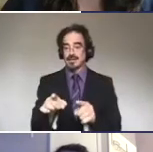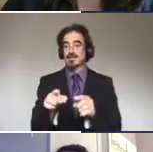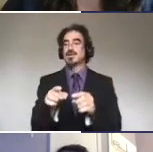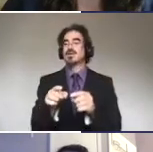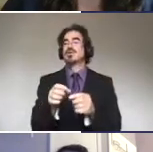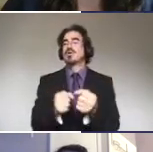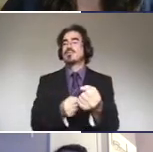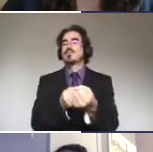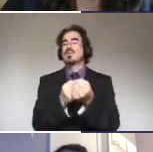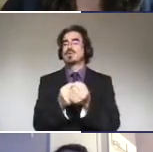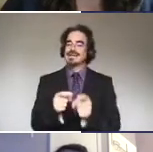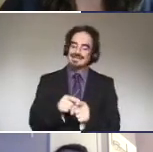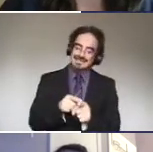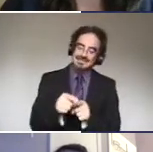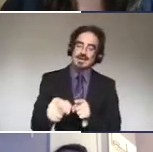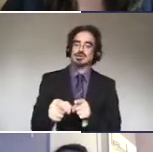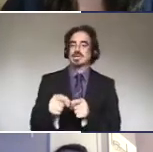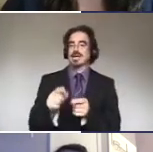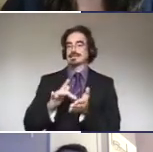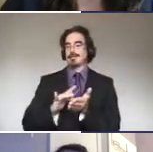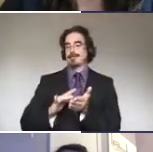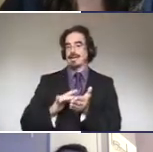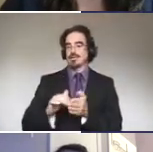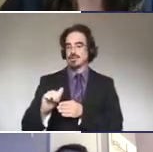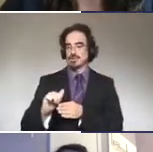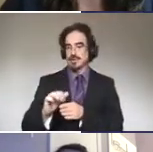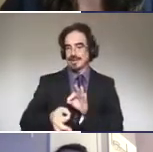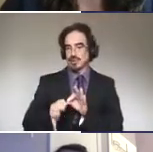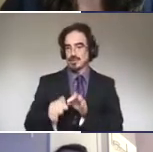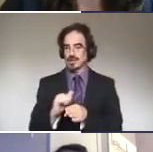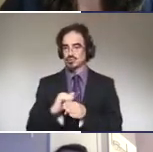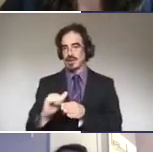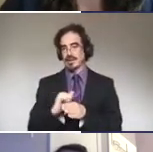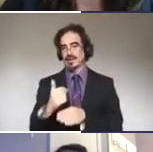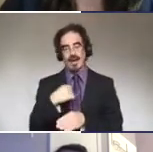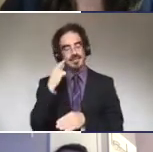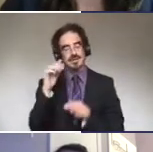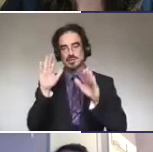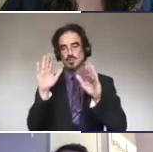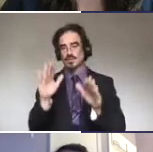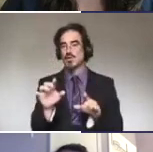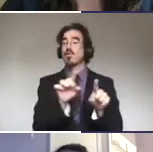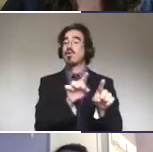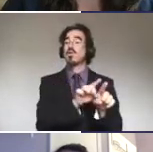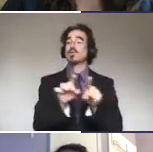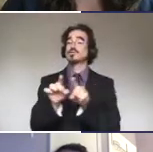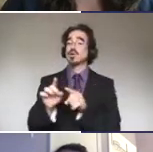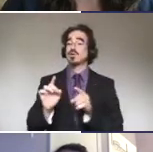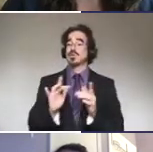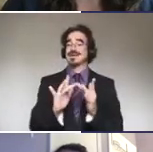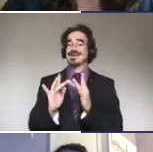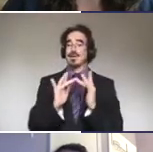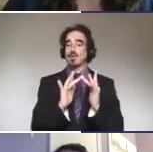specialized medical interpreter training. And I think that's wonderful. Um, and of course, networking and mentoring,